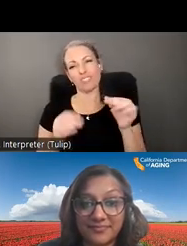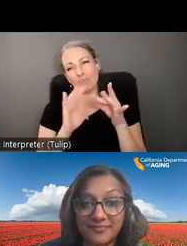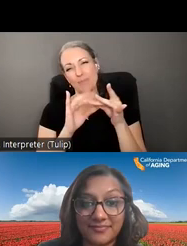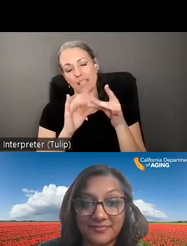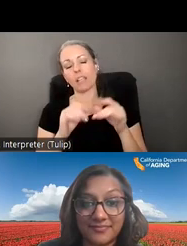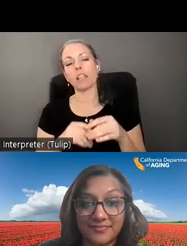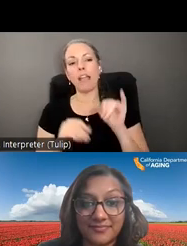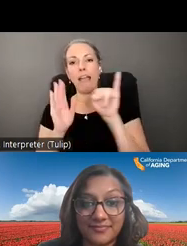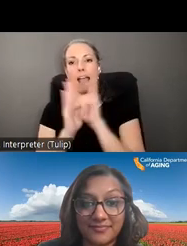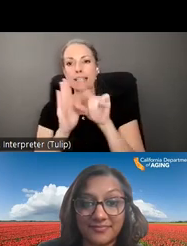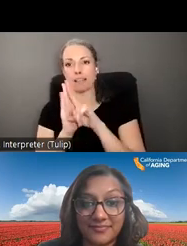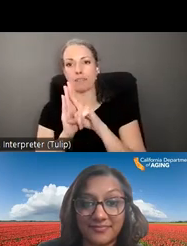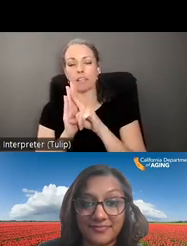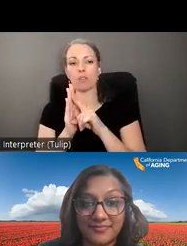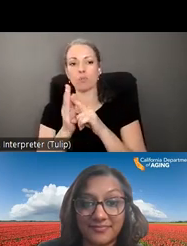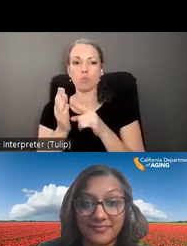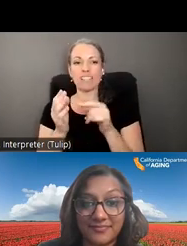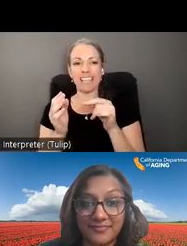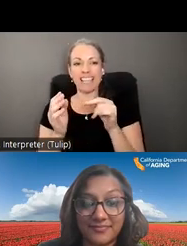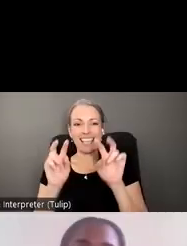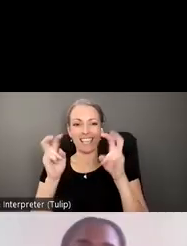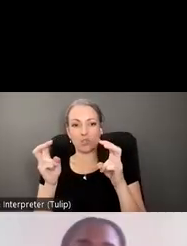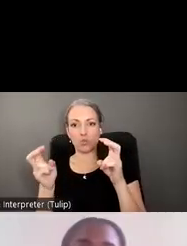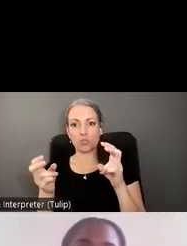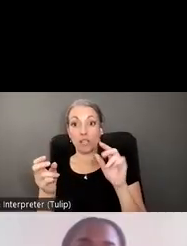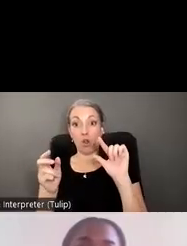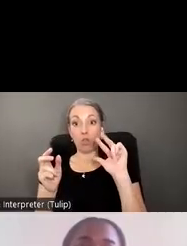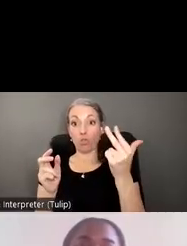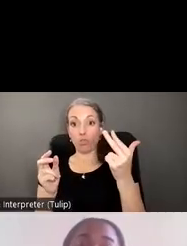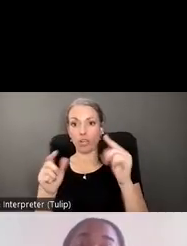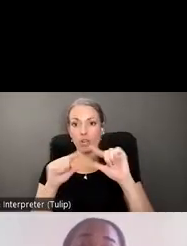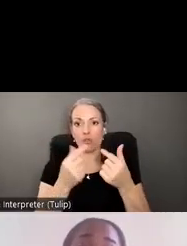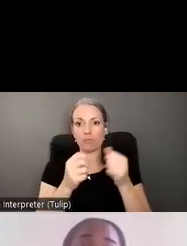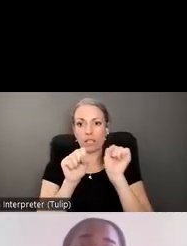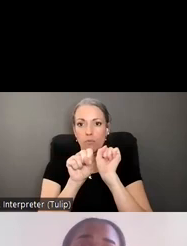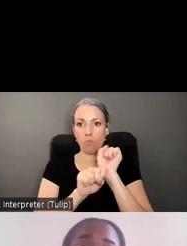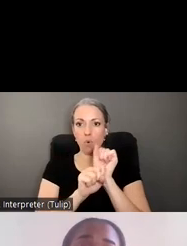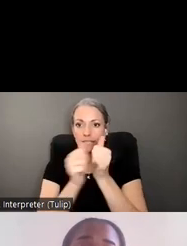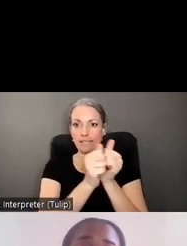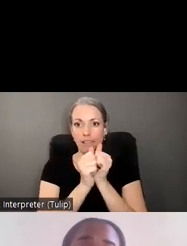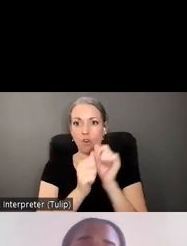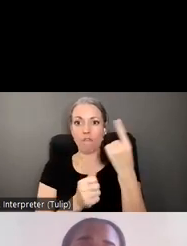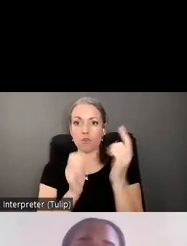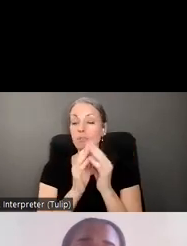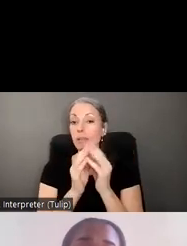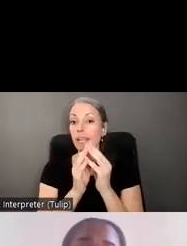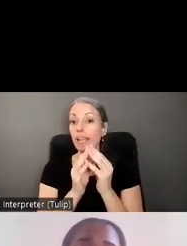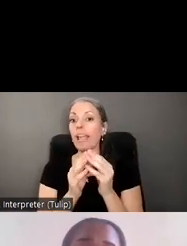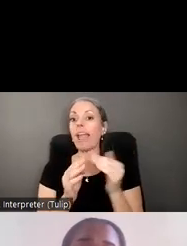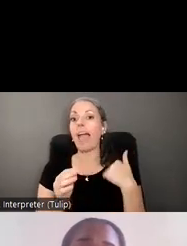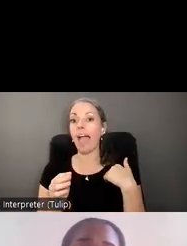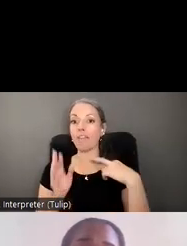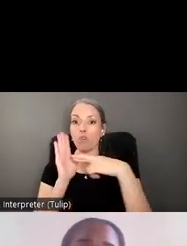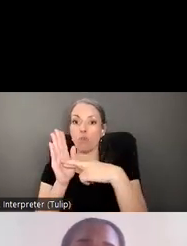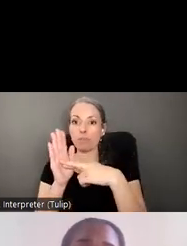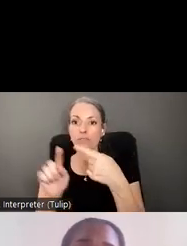identifying those overlapping issues that all three work groups can work on um so at our first meeting we were able to have a representative from